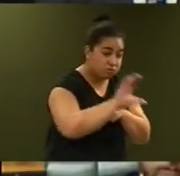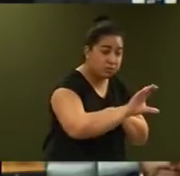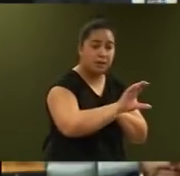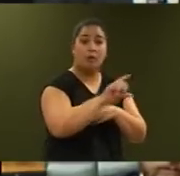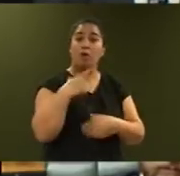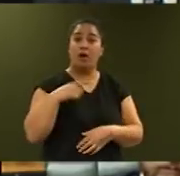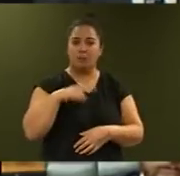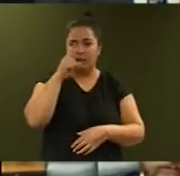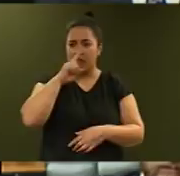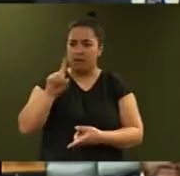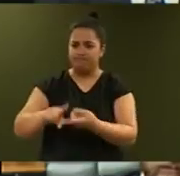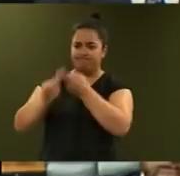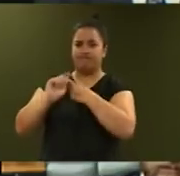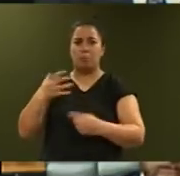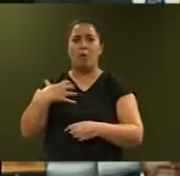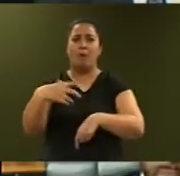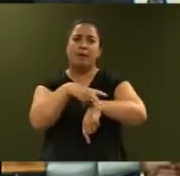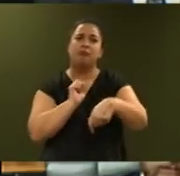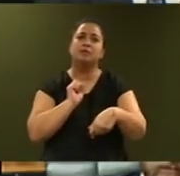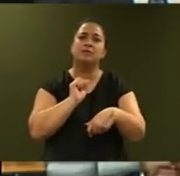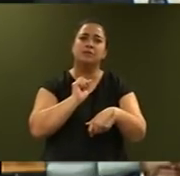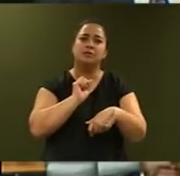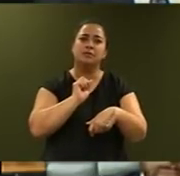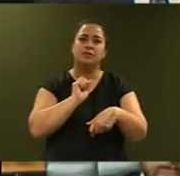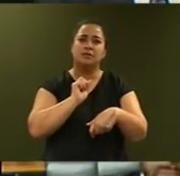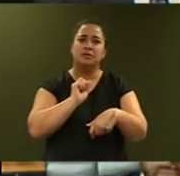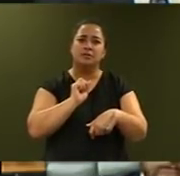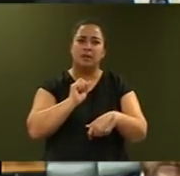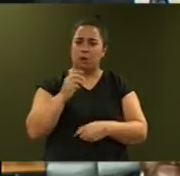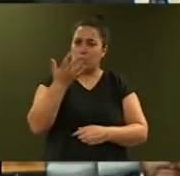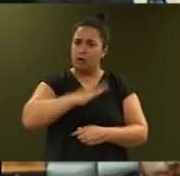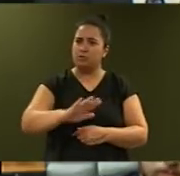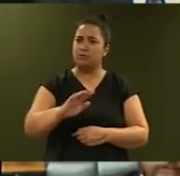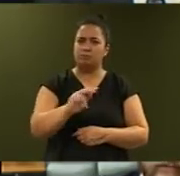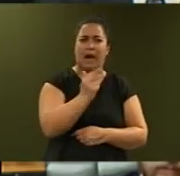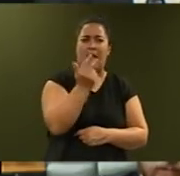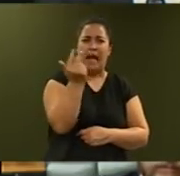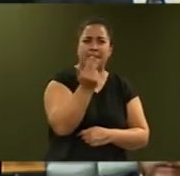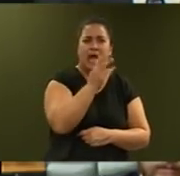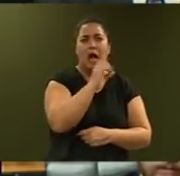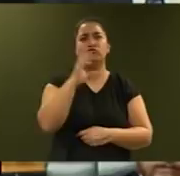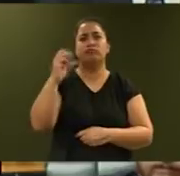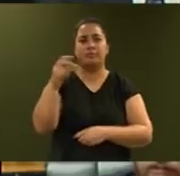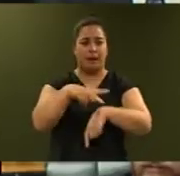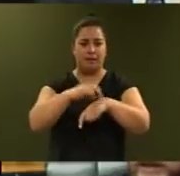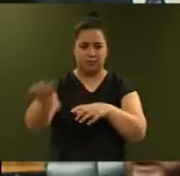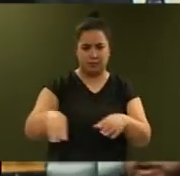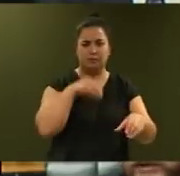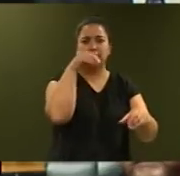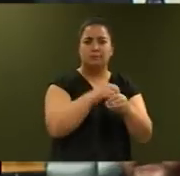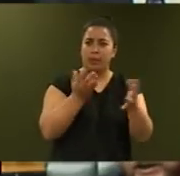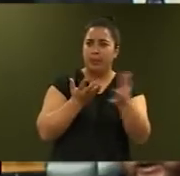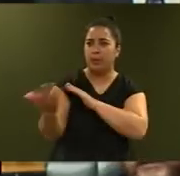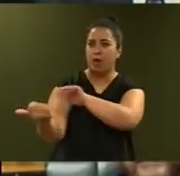more police officers towards the goal of an additional 1,800 police service provided for in the coalition agreement